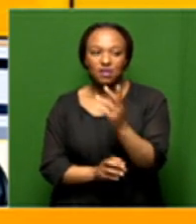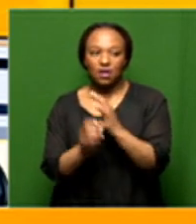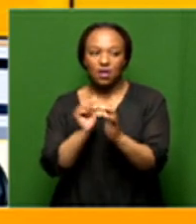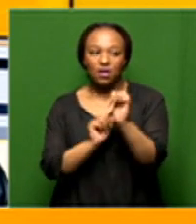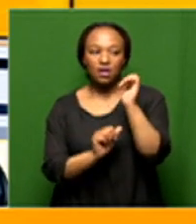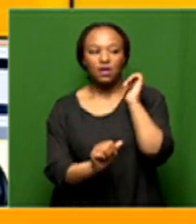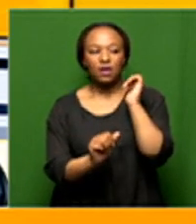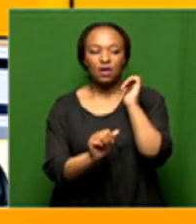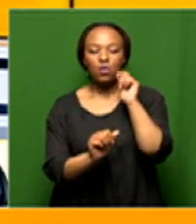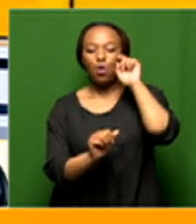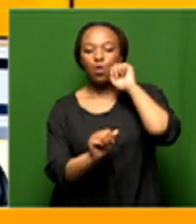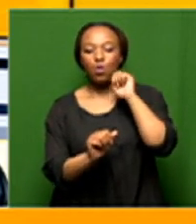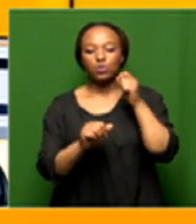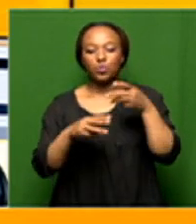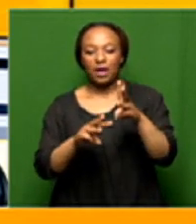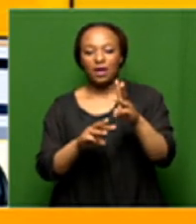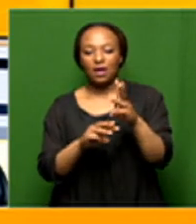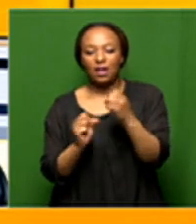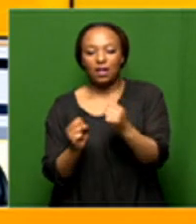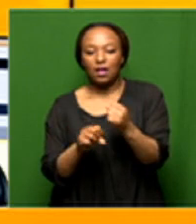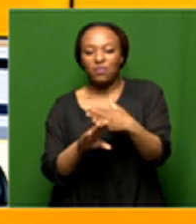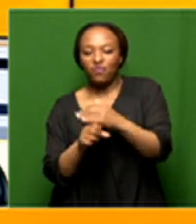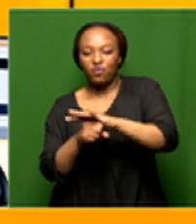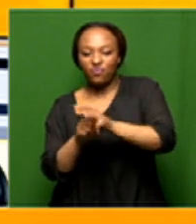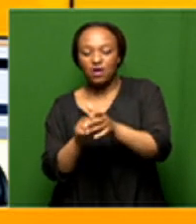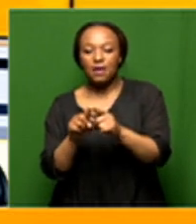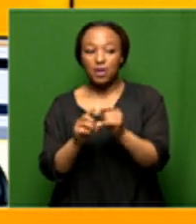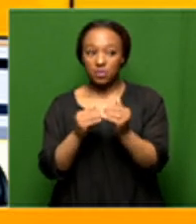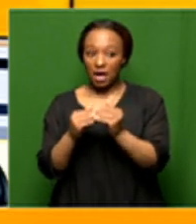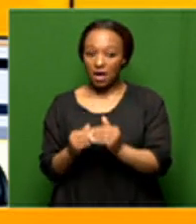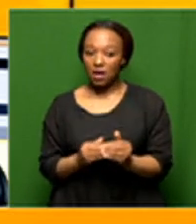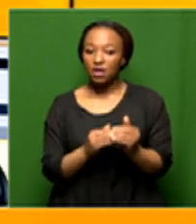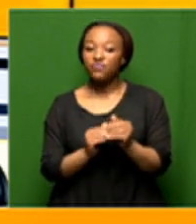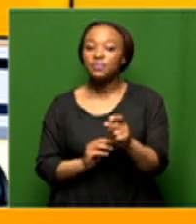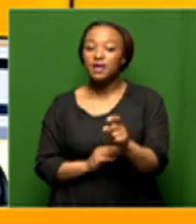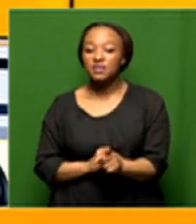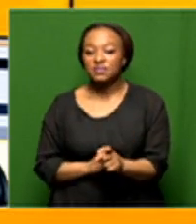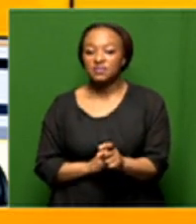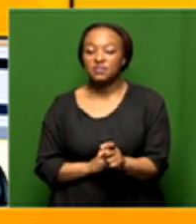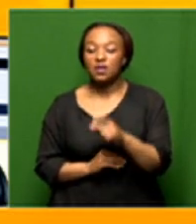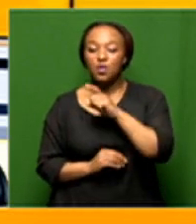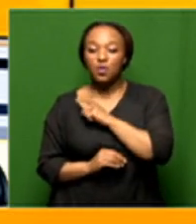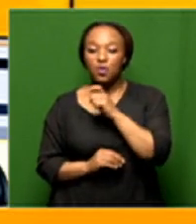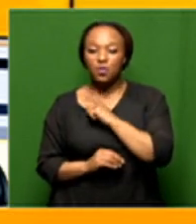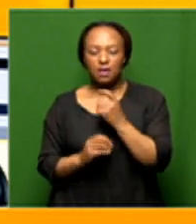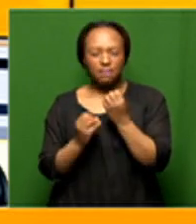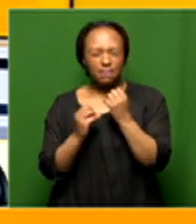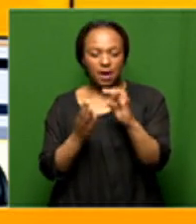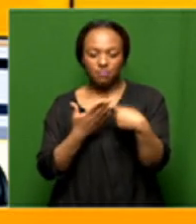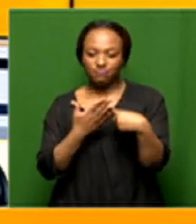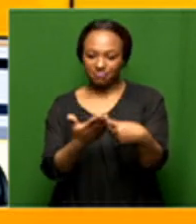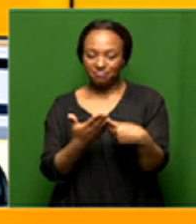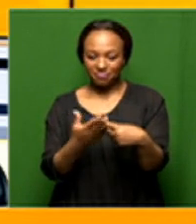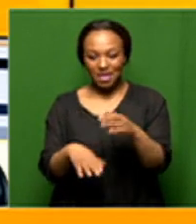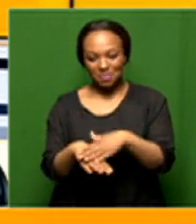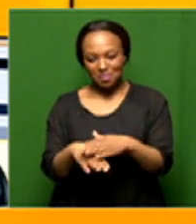to some of our old habits and and and this is what we need to guard against right now but there are so many interesting conversations to be